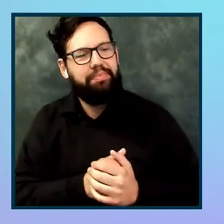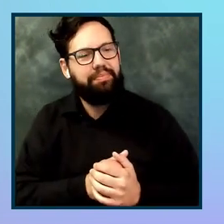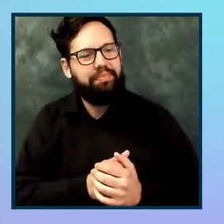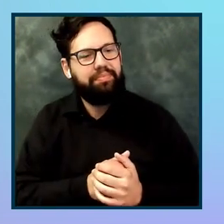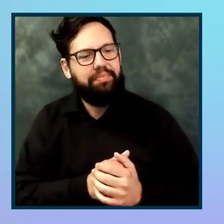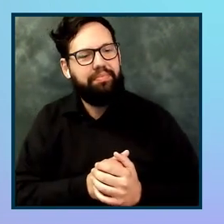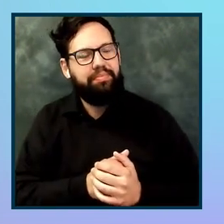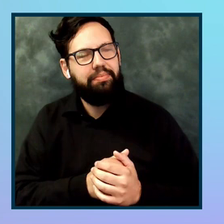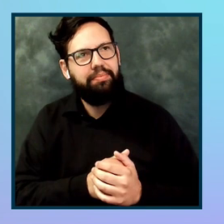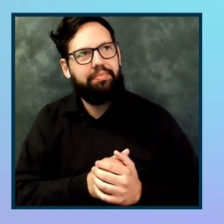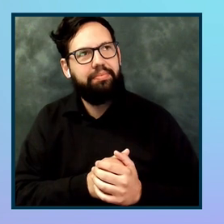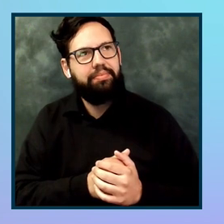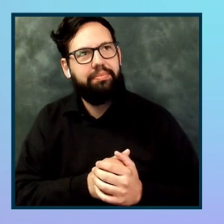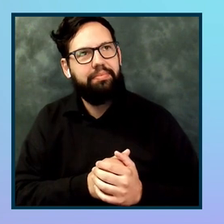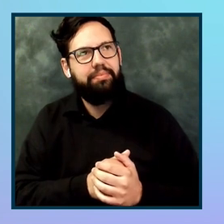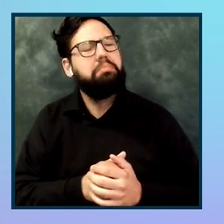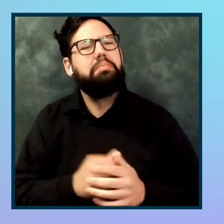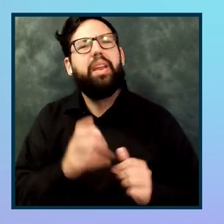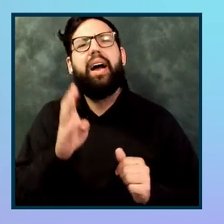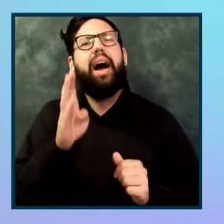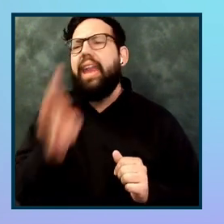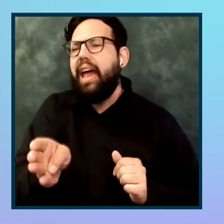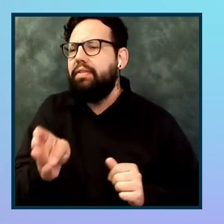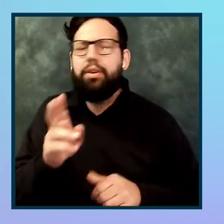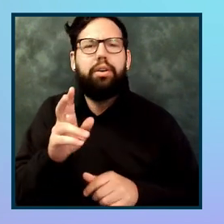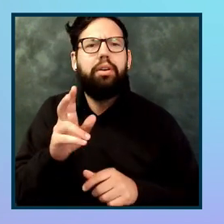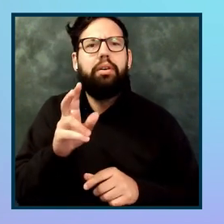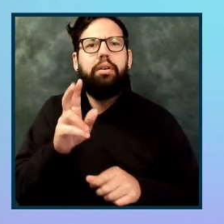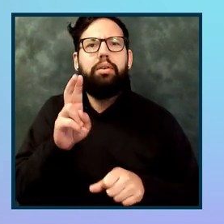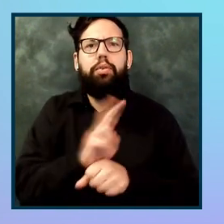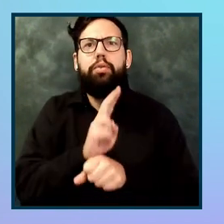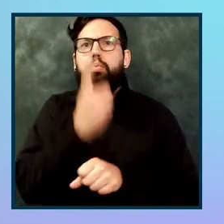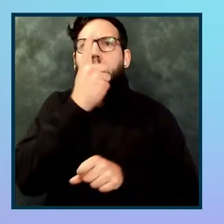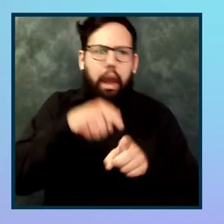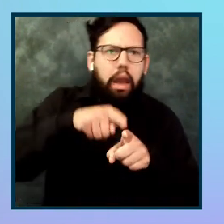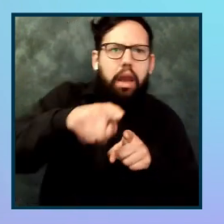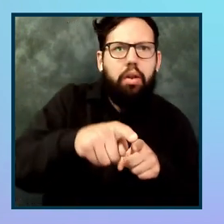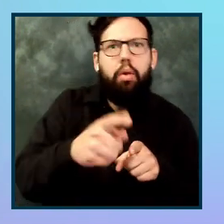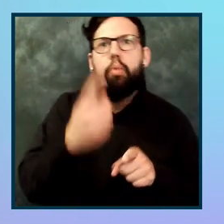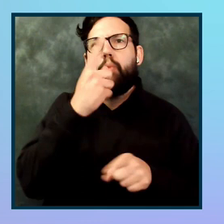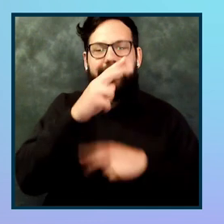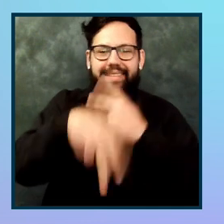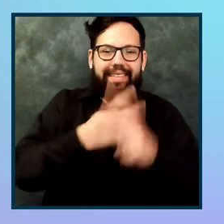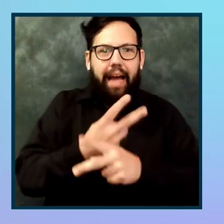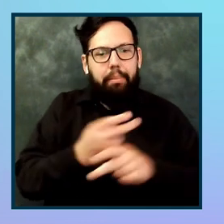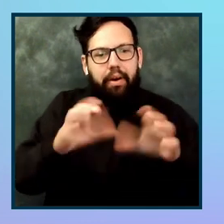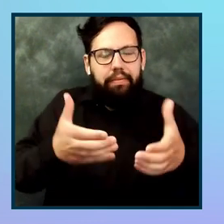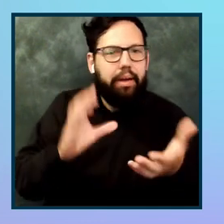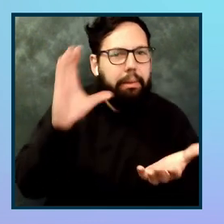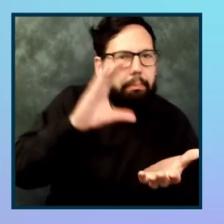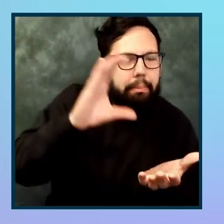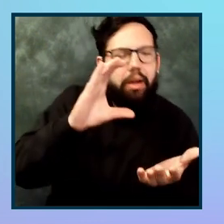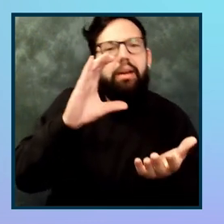use only one or one family of them. So at the beginning, I said that I,